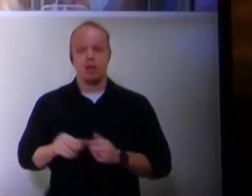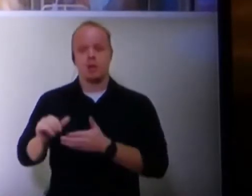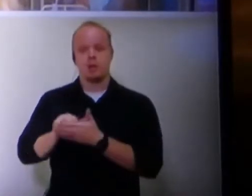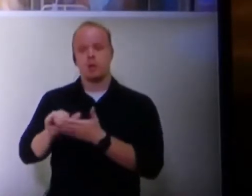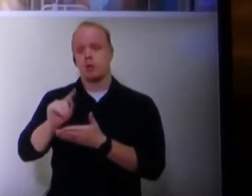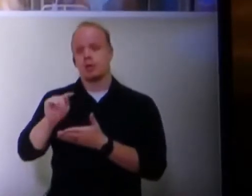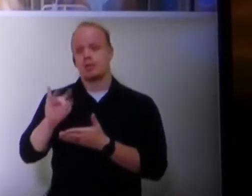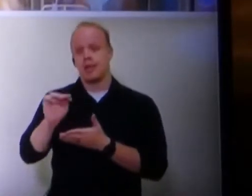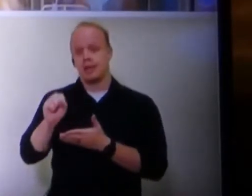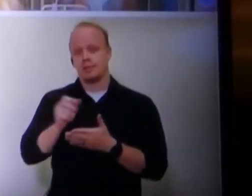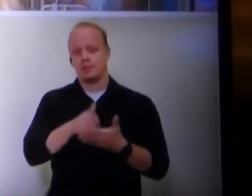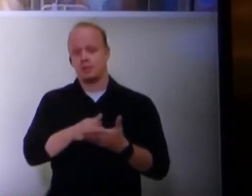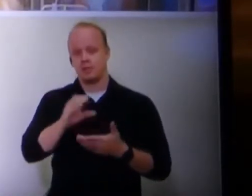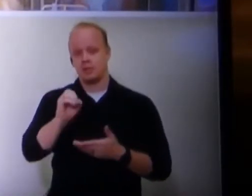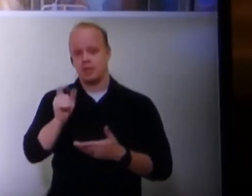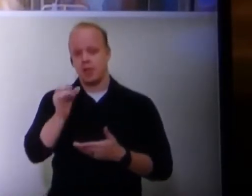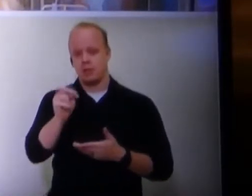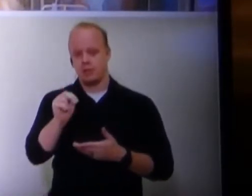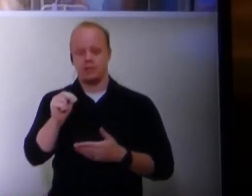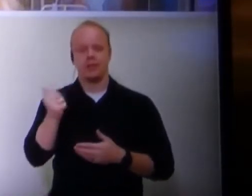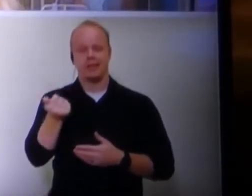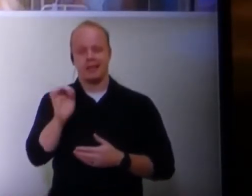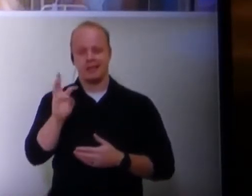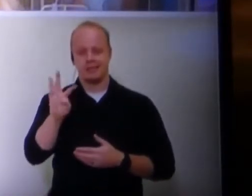New York Times v. Sullivan, 1964.